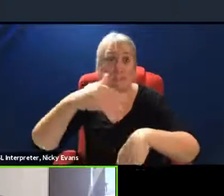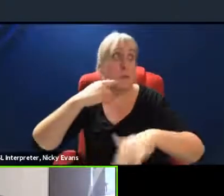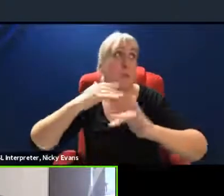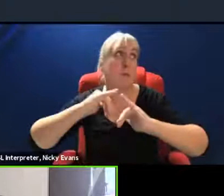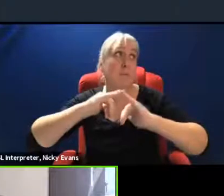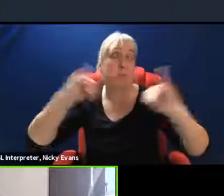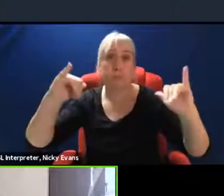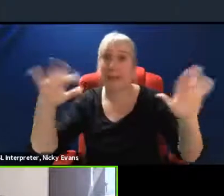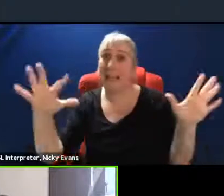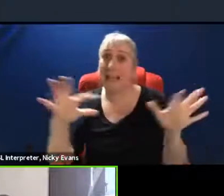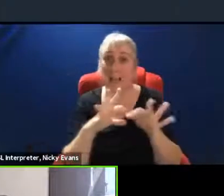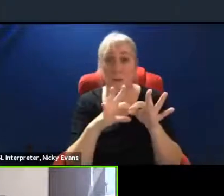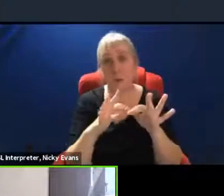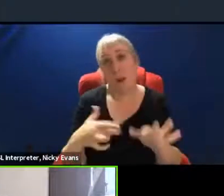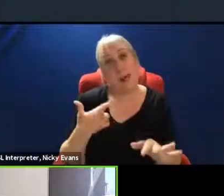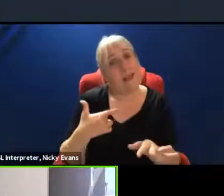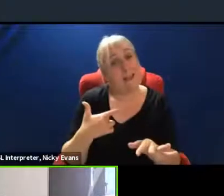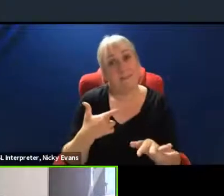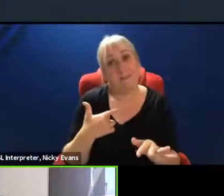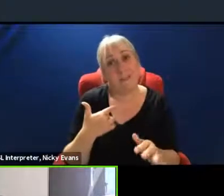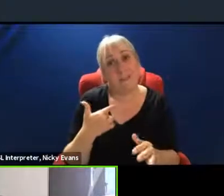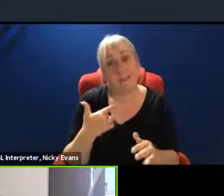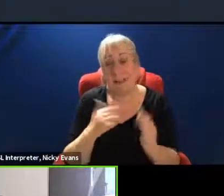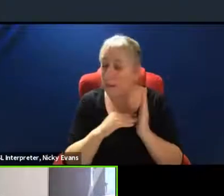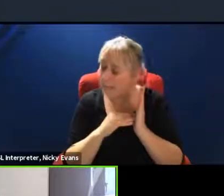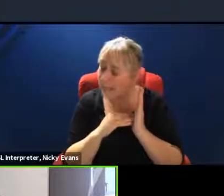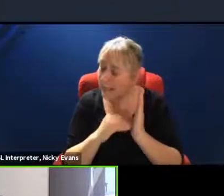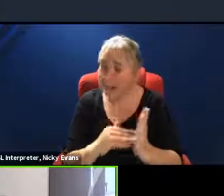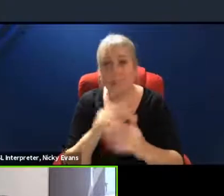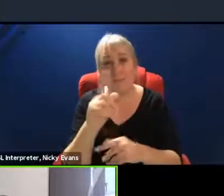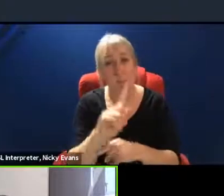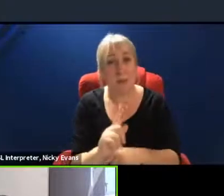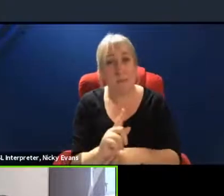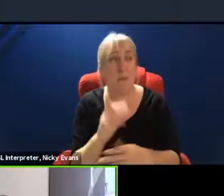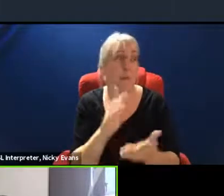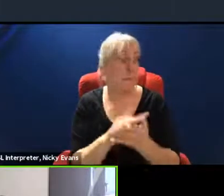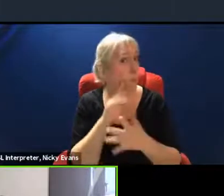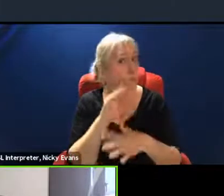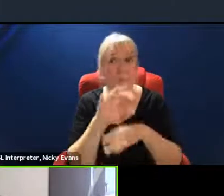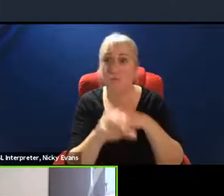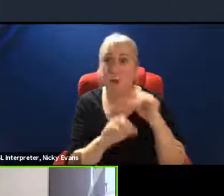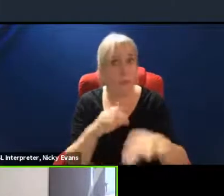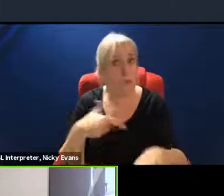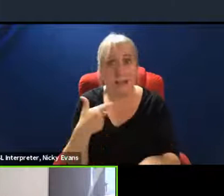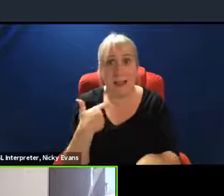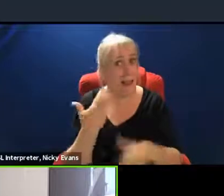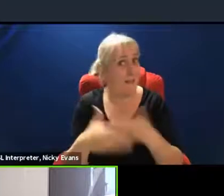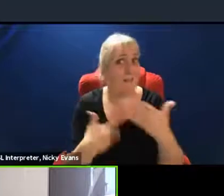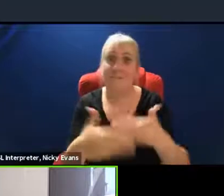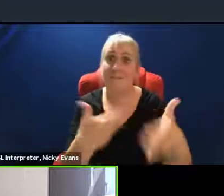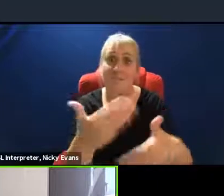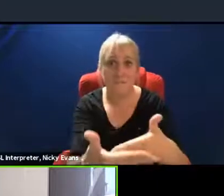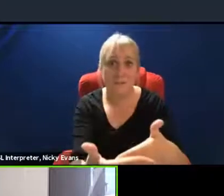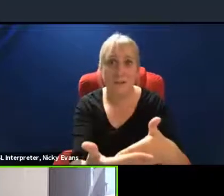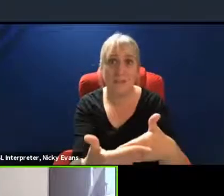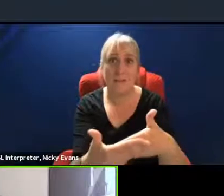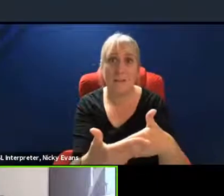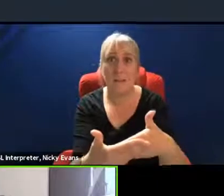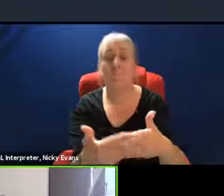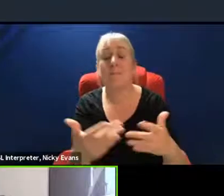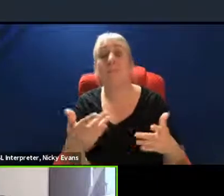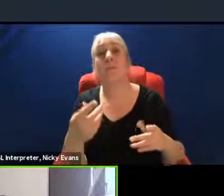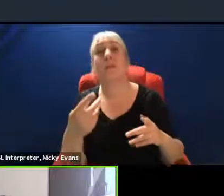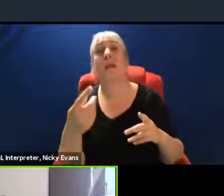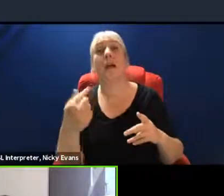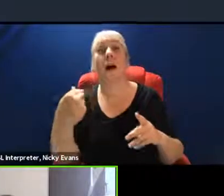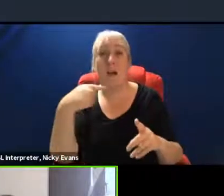of lives. Millions of people will will will find it difficult to live. Hundreds of thousands, millions will lose